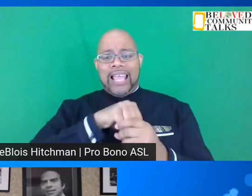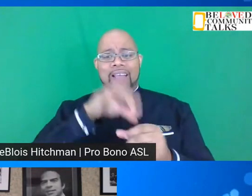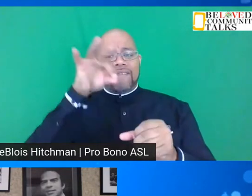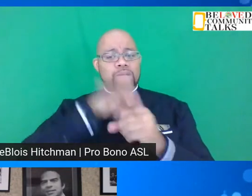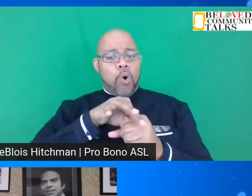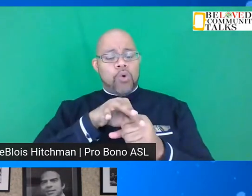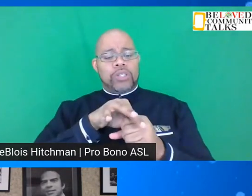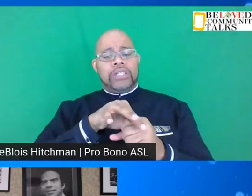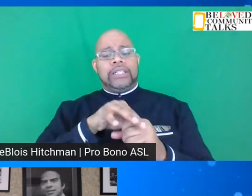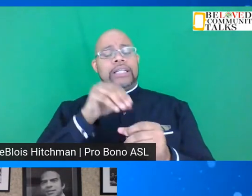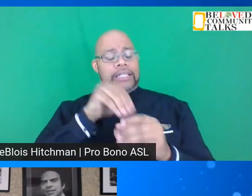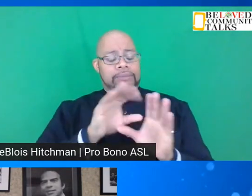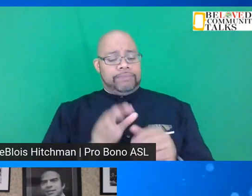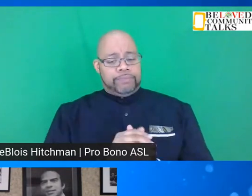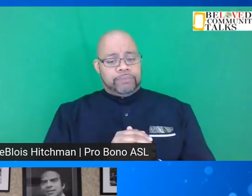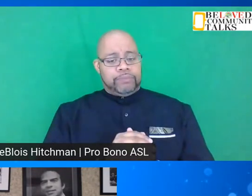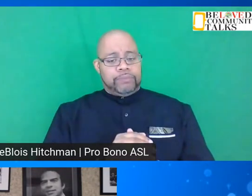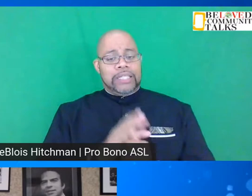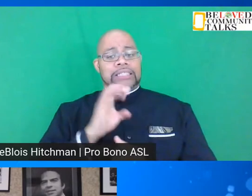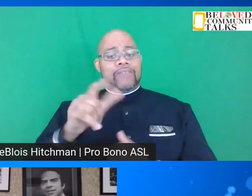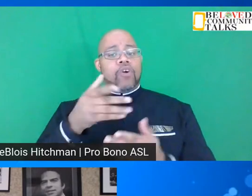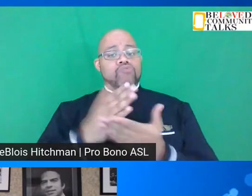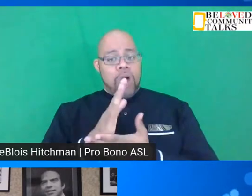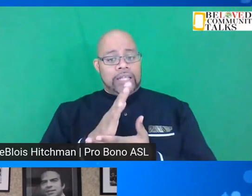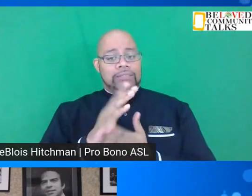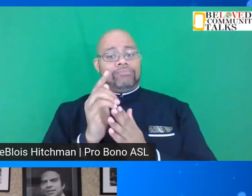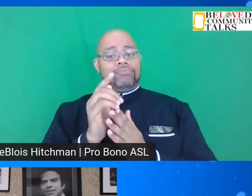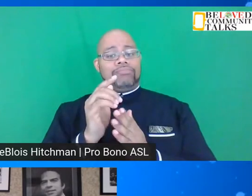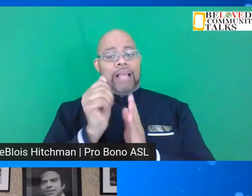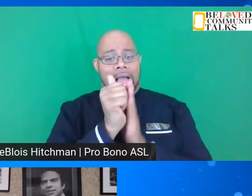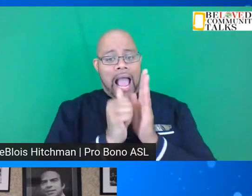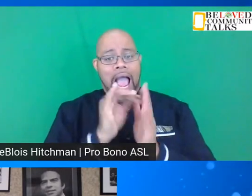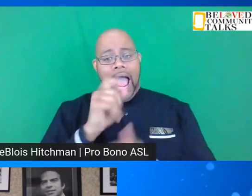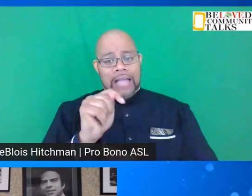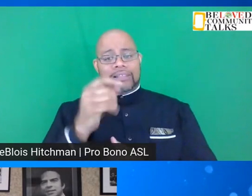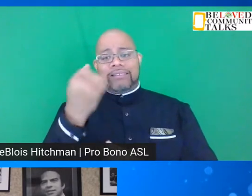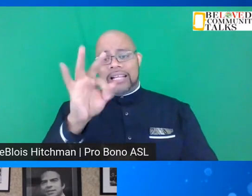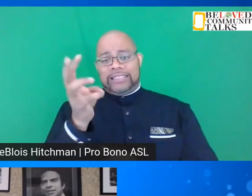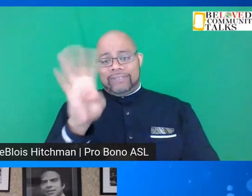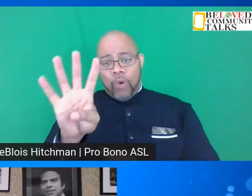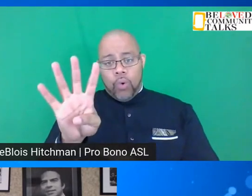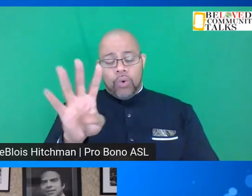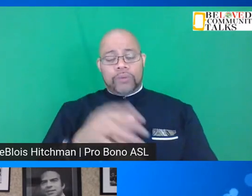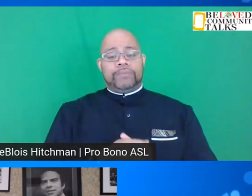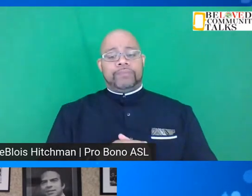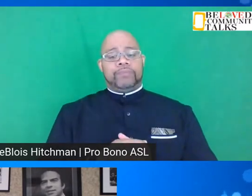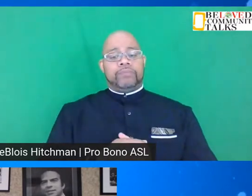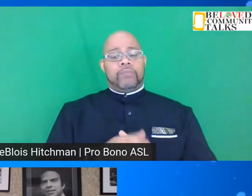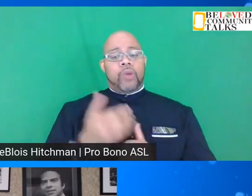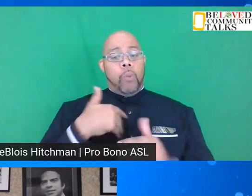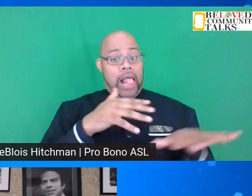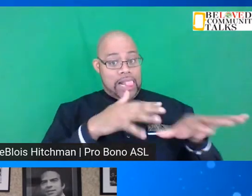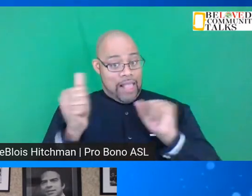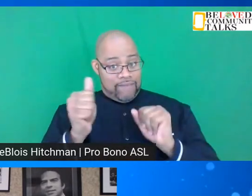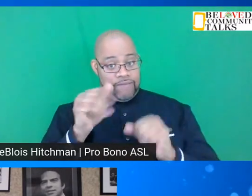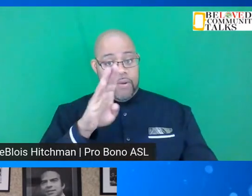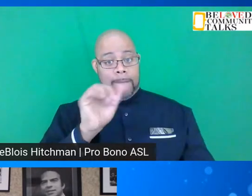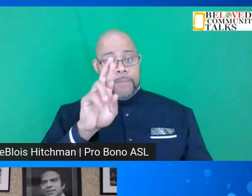Rights Act, I mean, in the Civil Rights Act of 1934 before we left Birmingham.